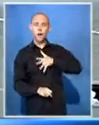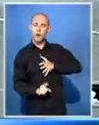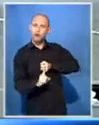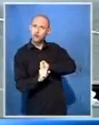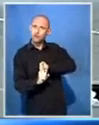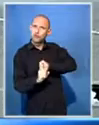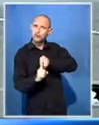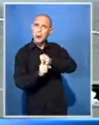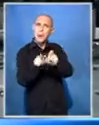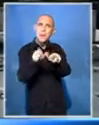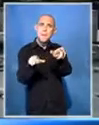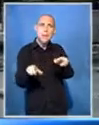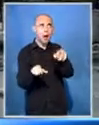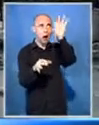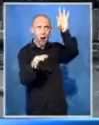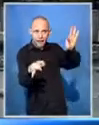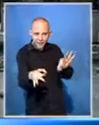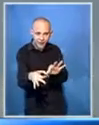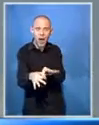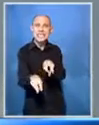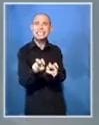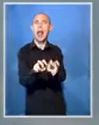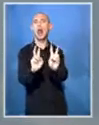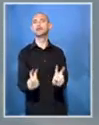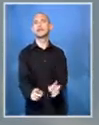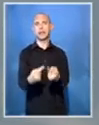On the streets, vandalism and destruction.